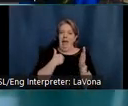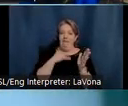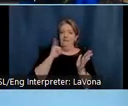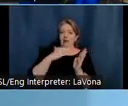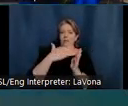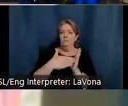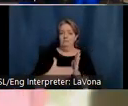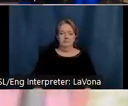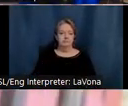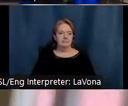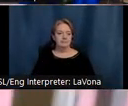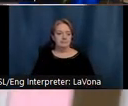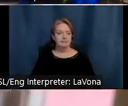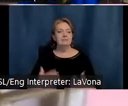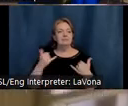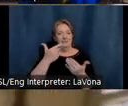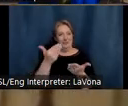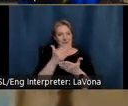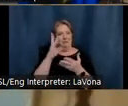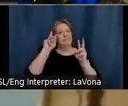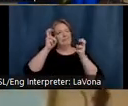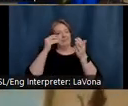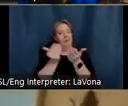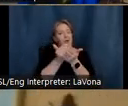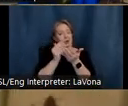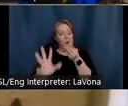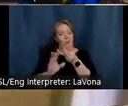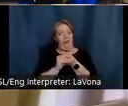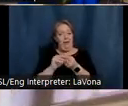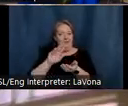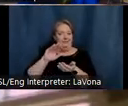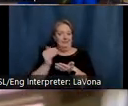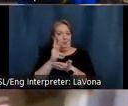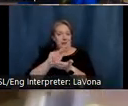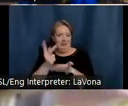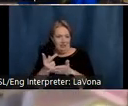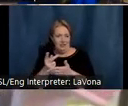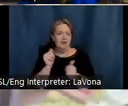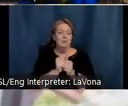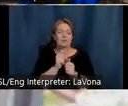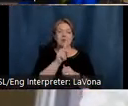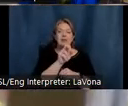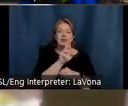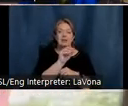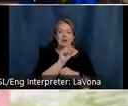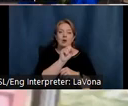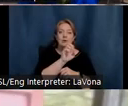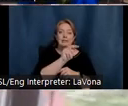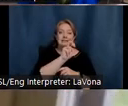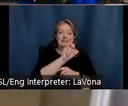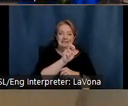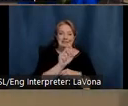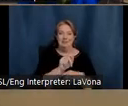into the added on kitchen complete with a kerosene stove and water access through a cistern and pump,